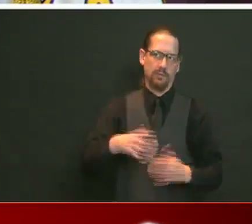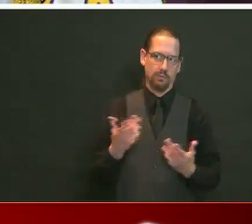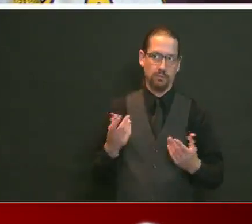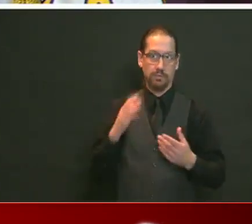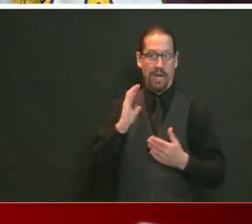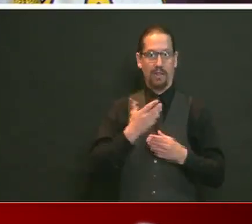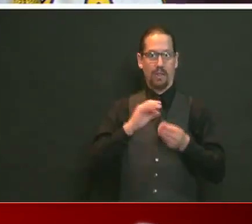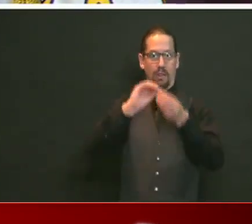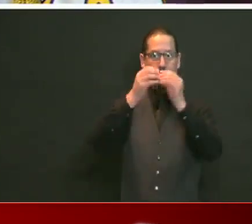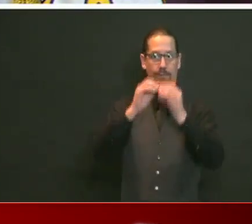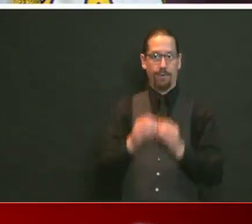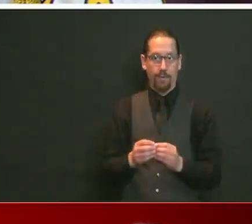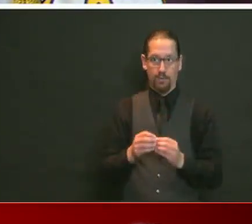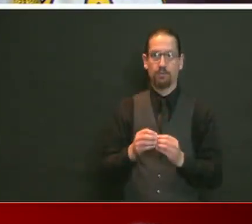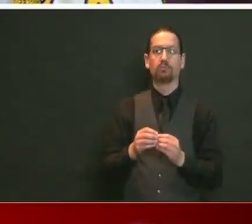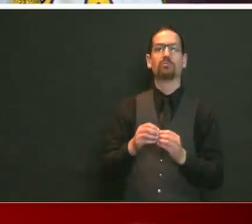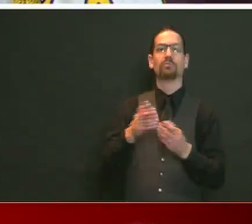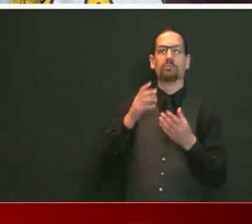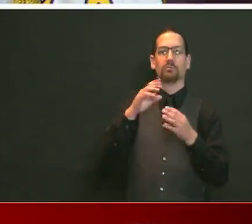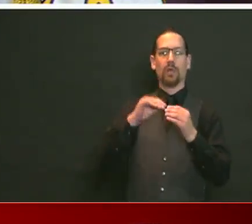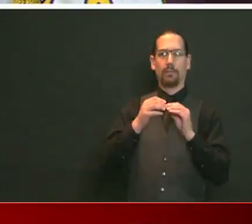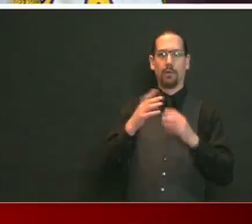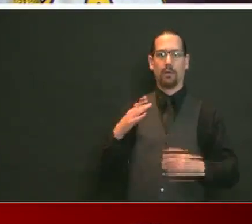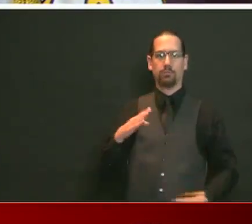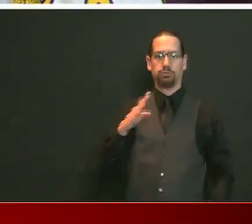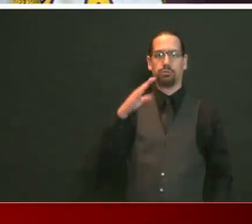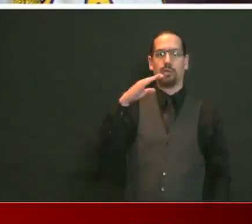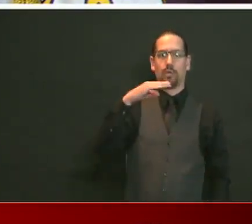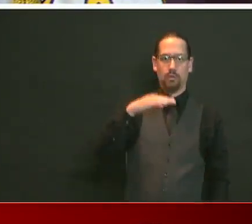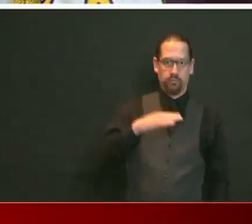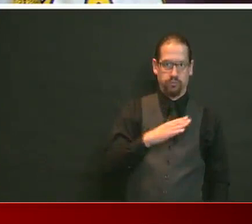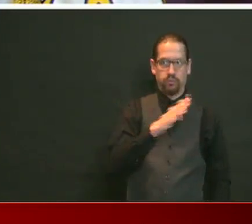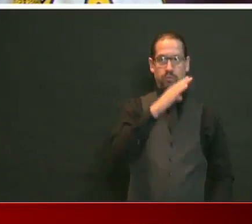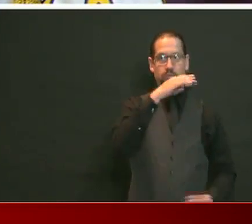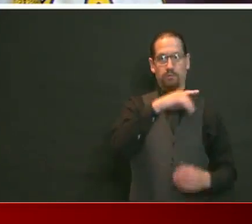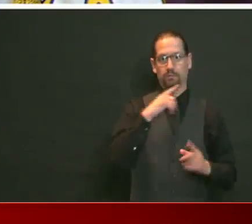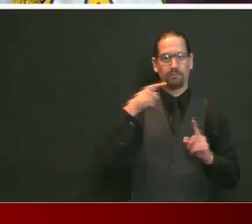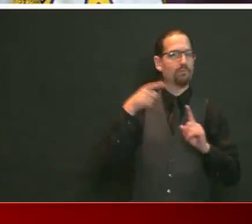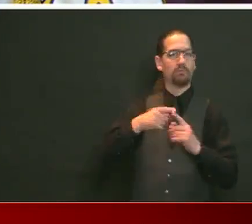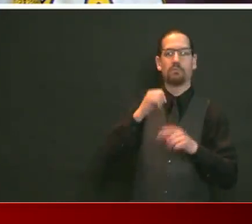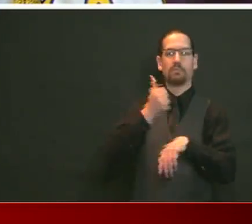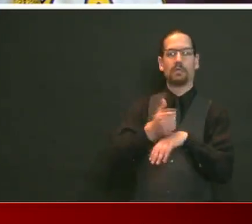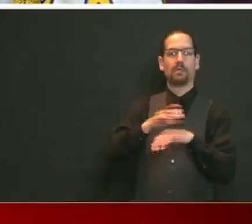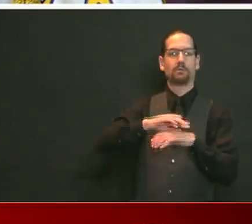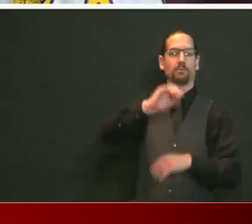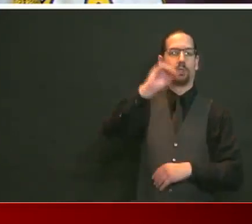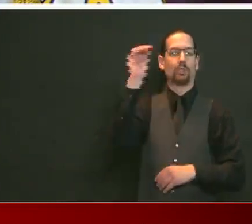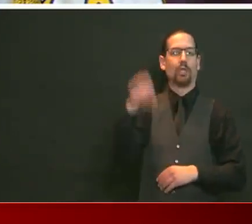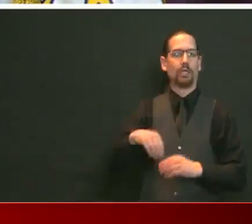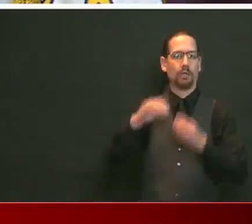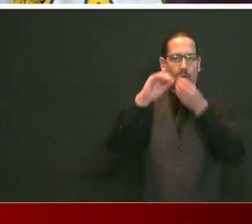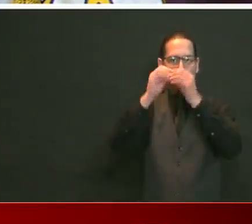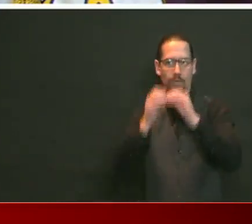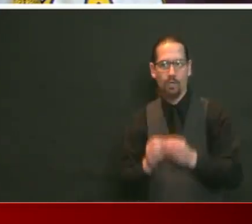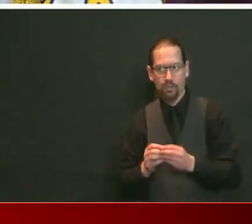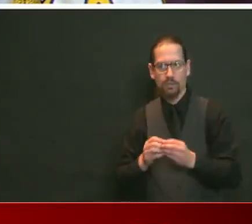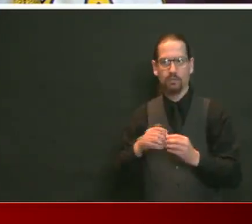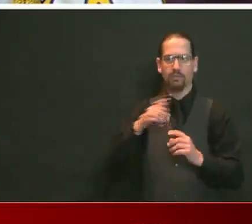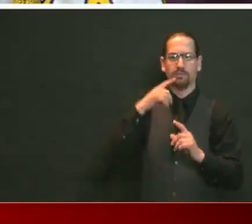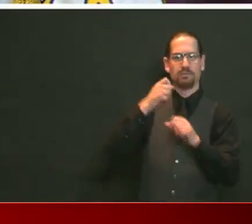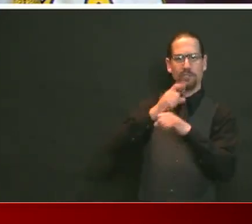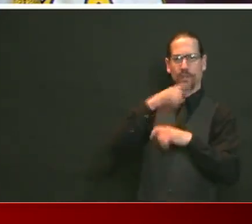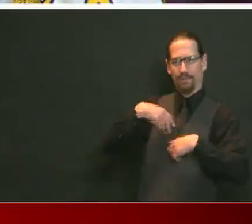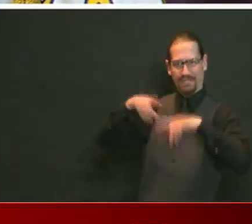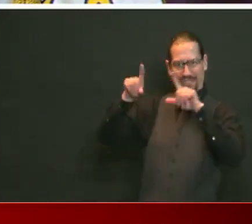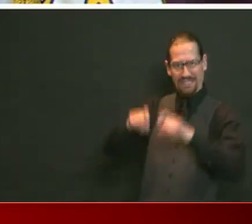to help understand that is percent positives. If we're testing enough people, we will